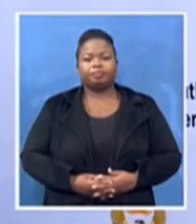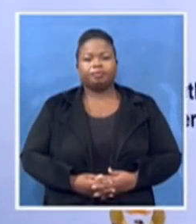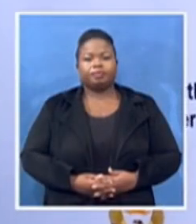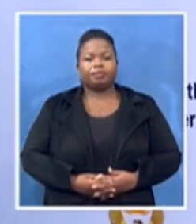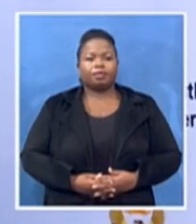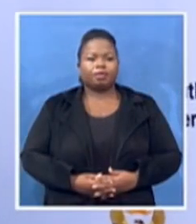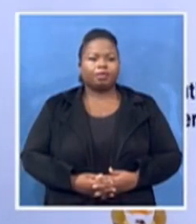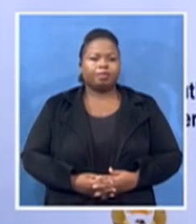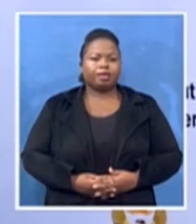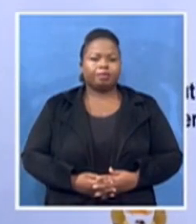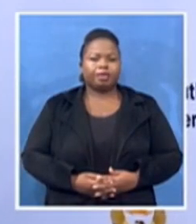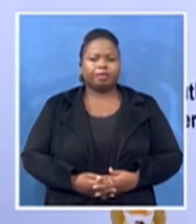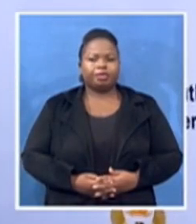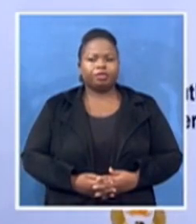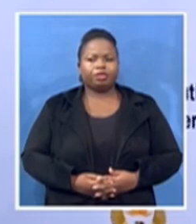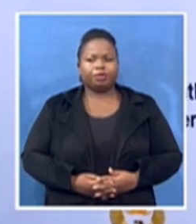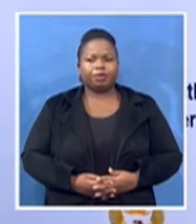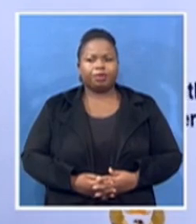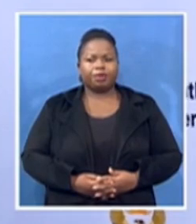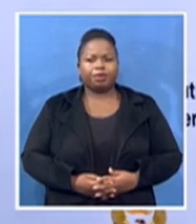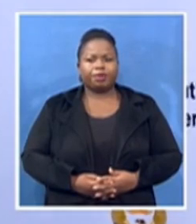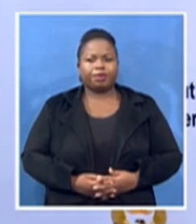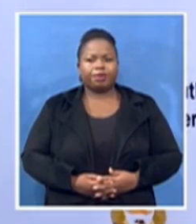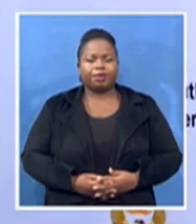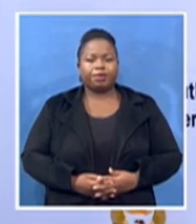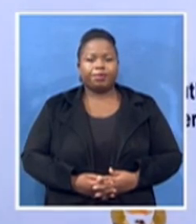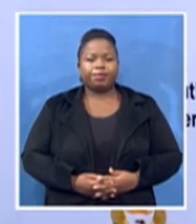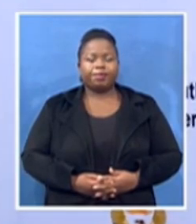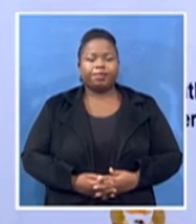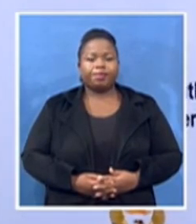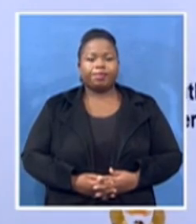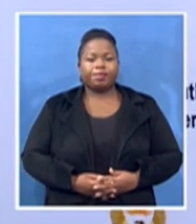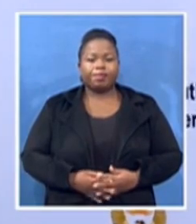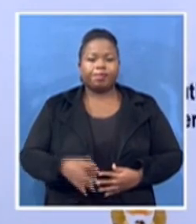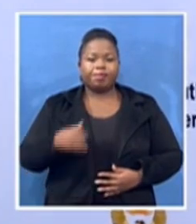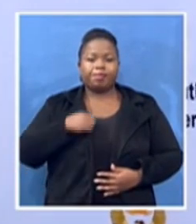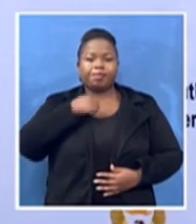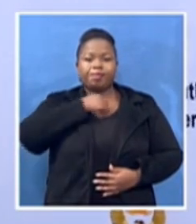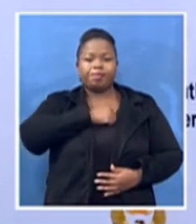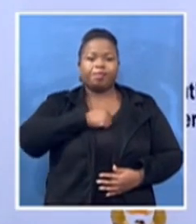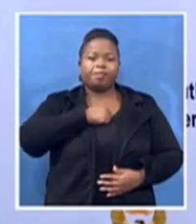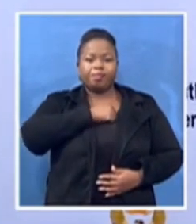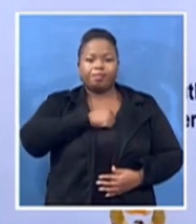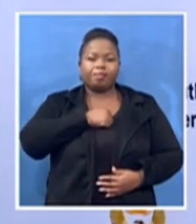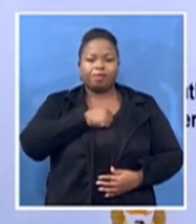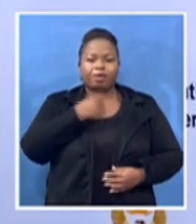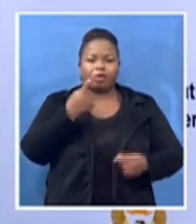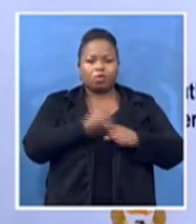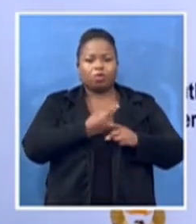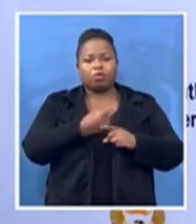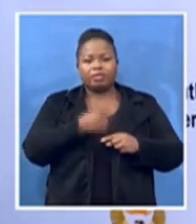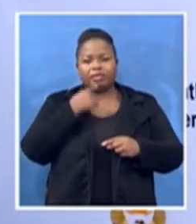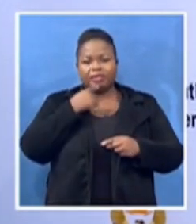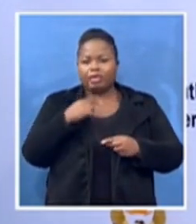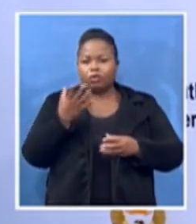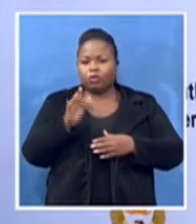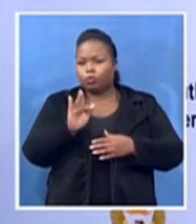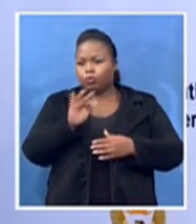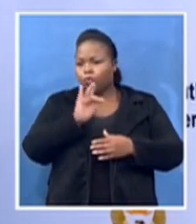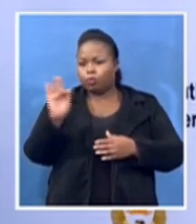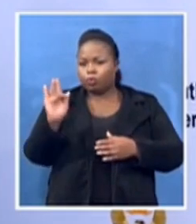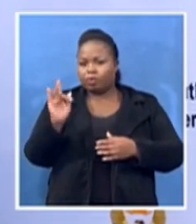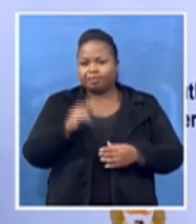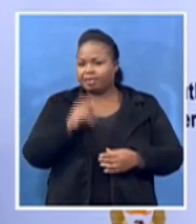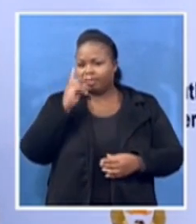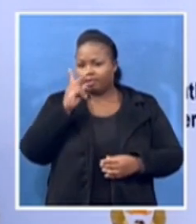I'm very sorry for keep on saying in absentia. I didn't see you. you have jaded with us